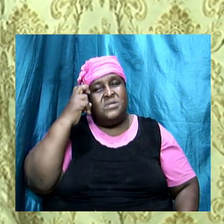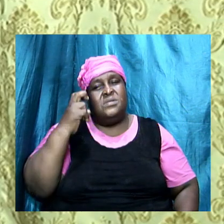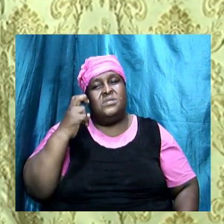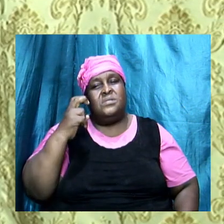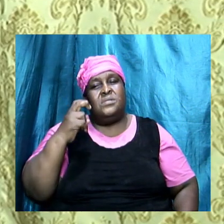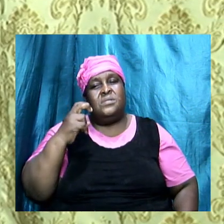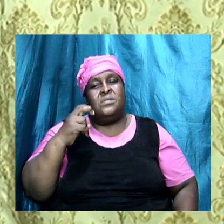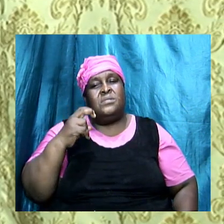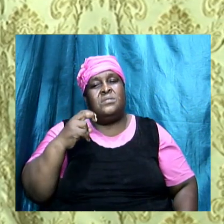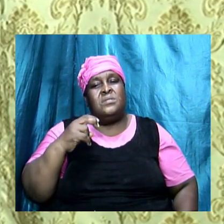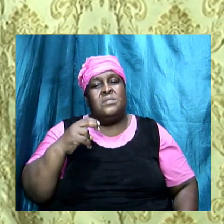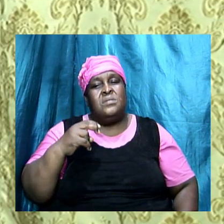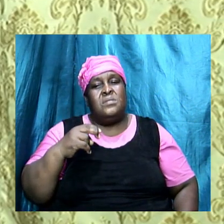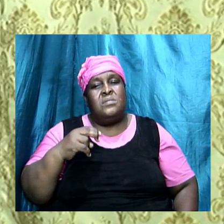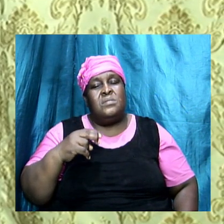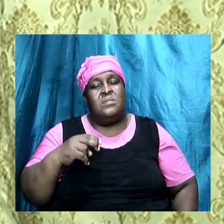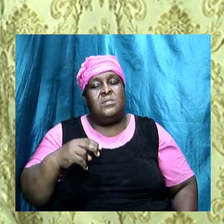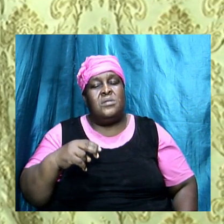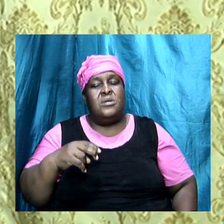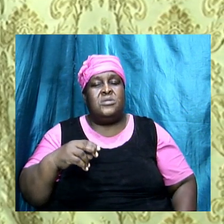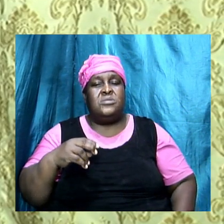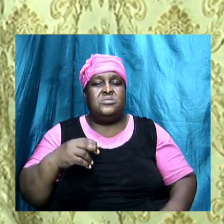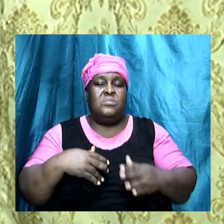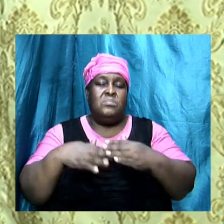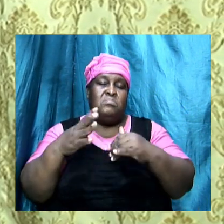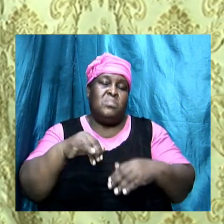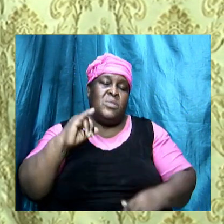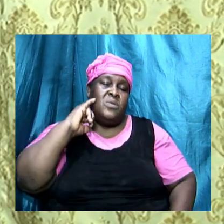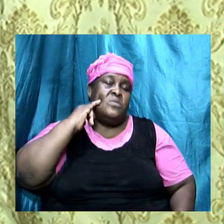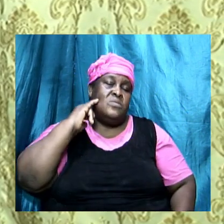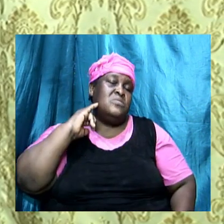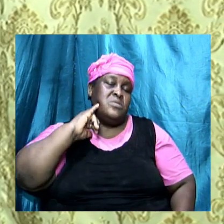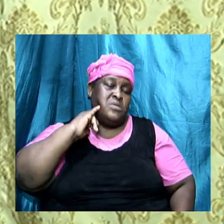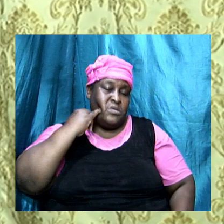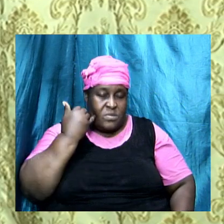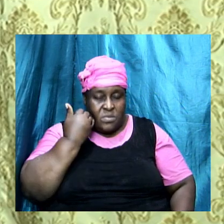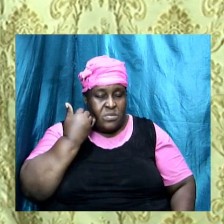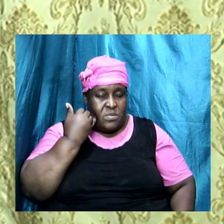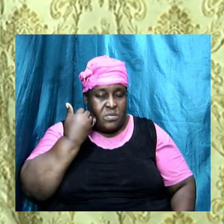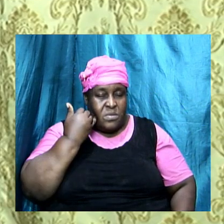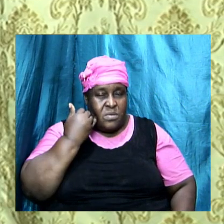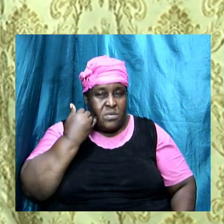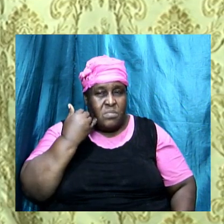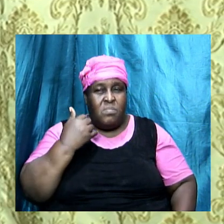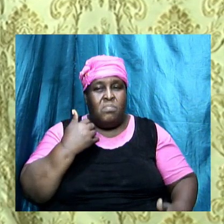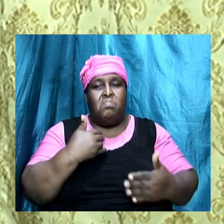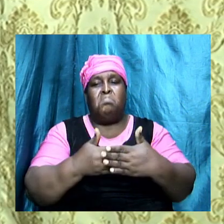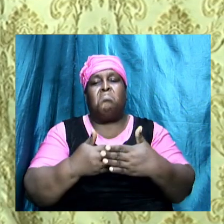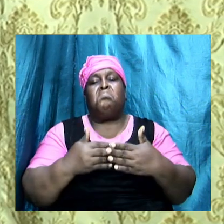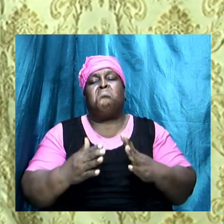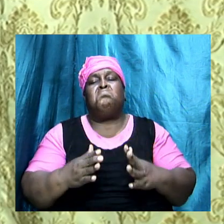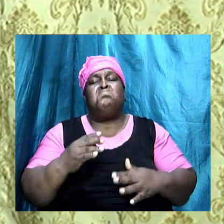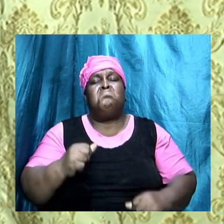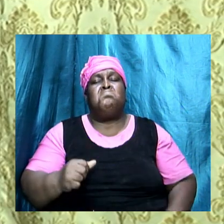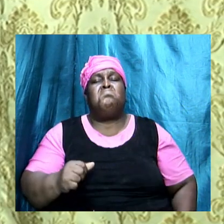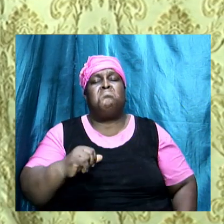promote covetousness amen neighbor the Jezreelite